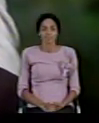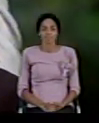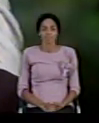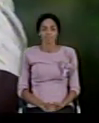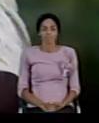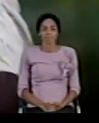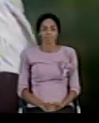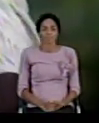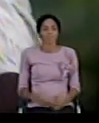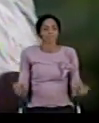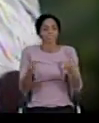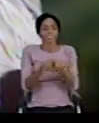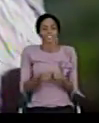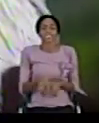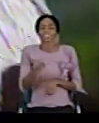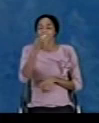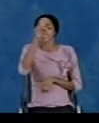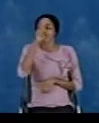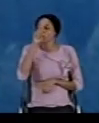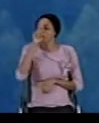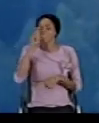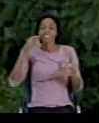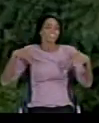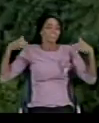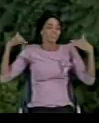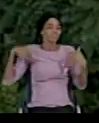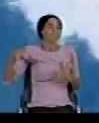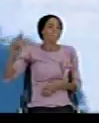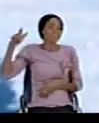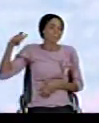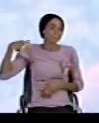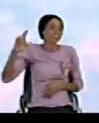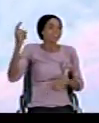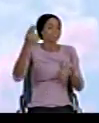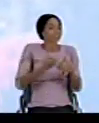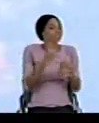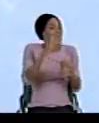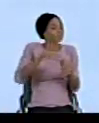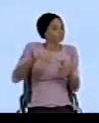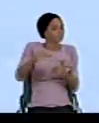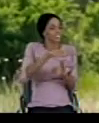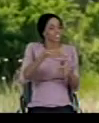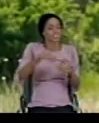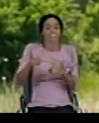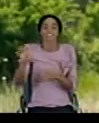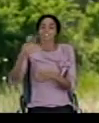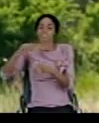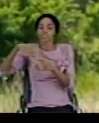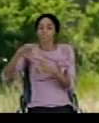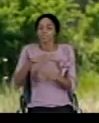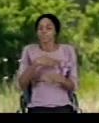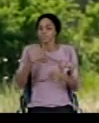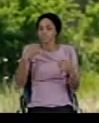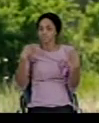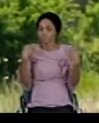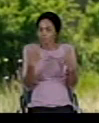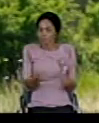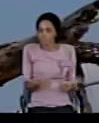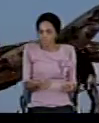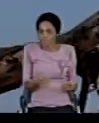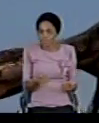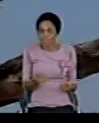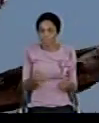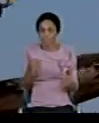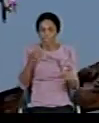Like a bird, she's flying from coast to coast. And then, suddenly, an